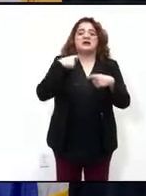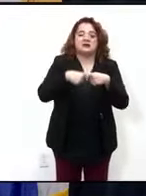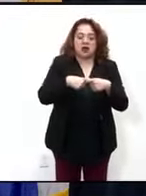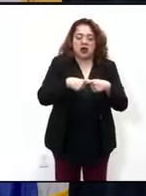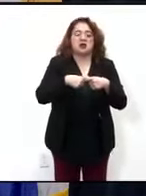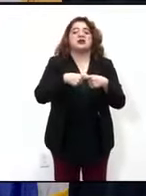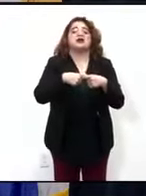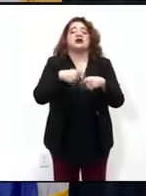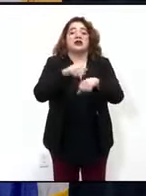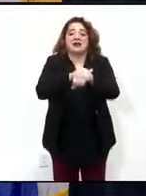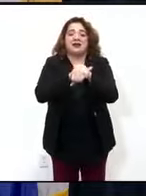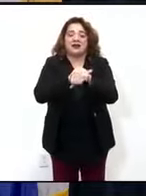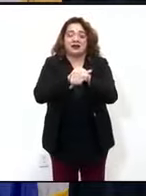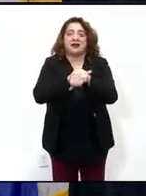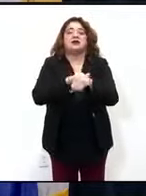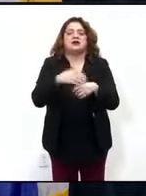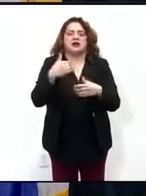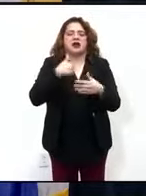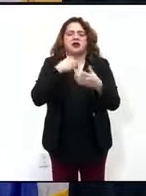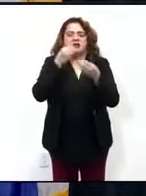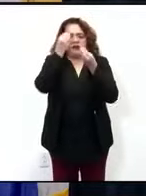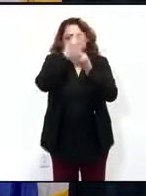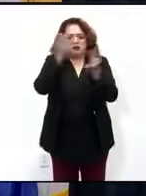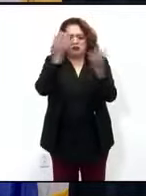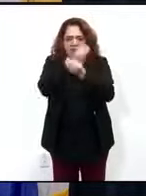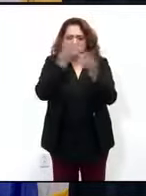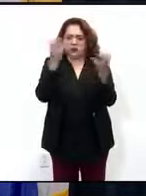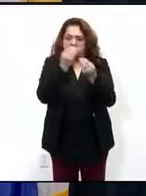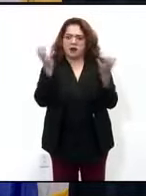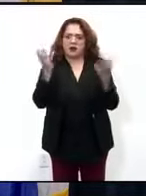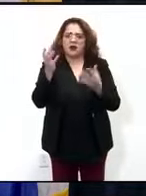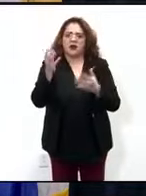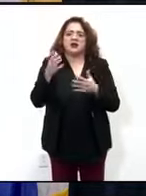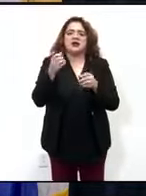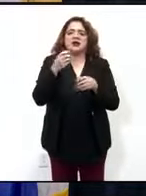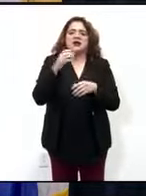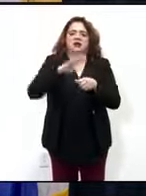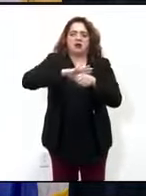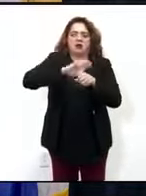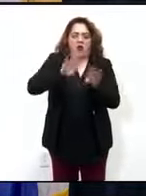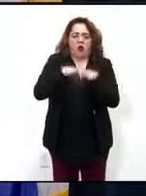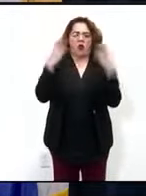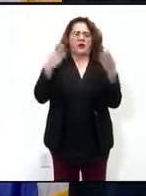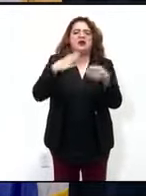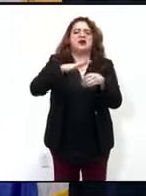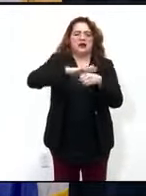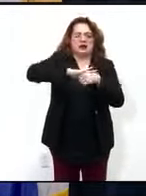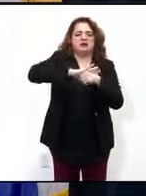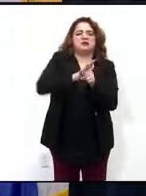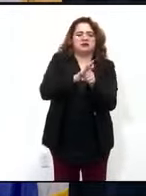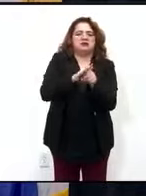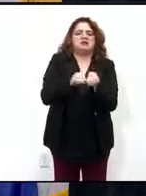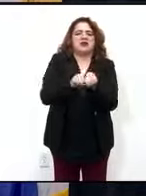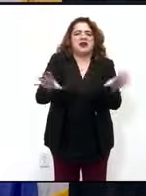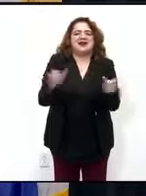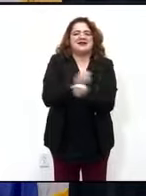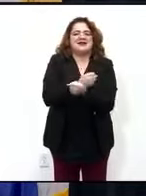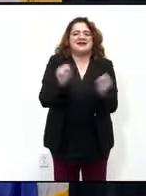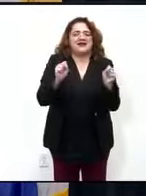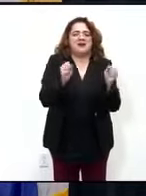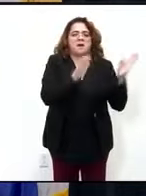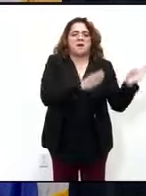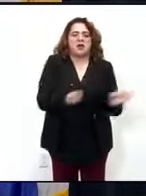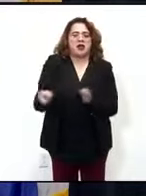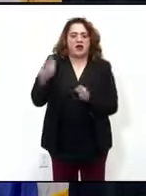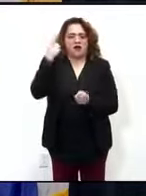is our revised COVID-19 pandemic school opening and safety plan. Many of the protocols that I've just described are here.